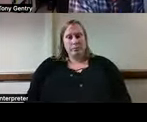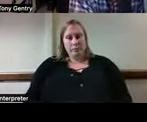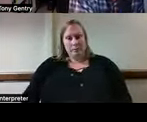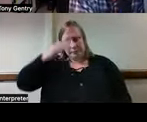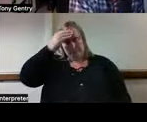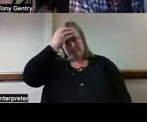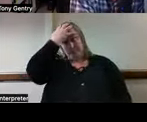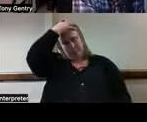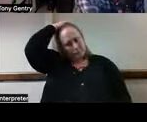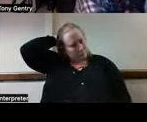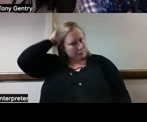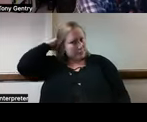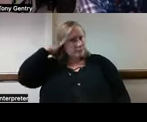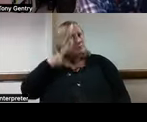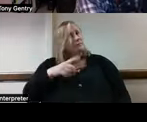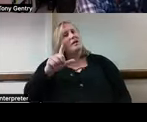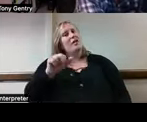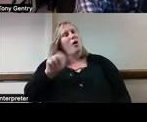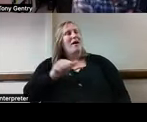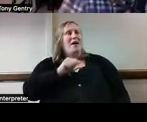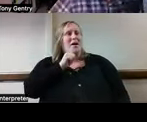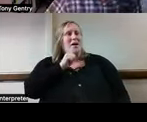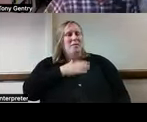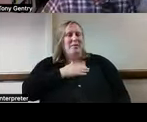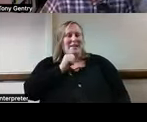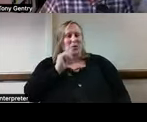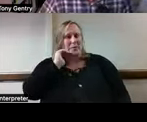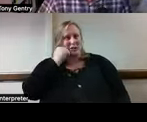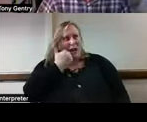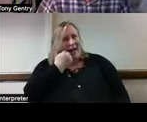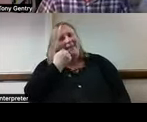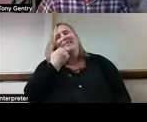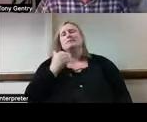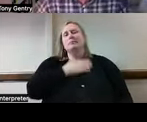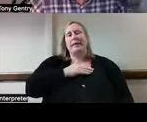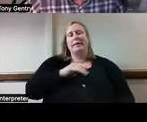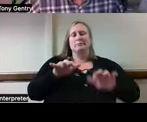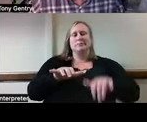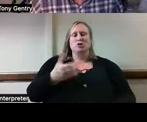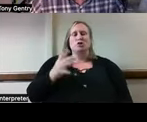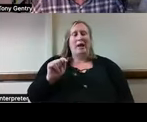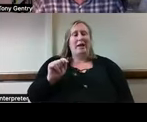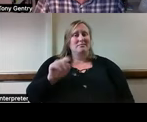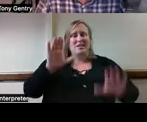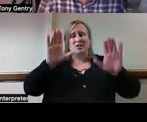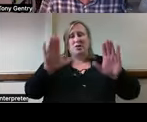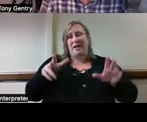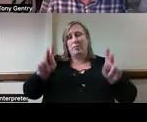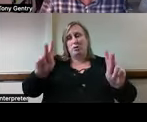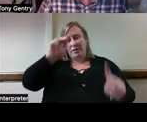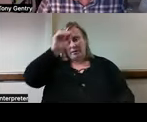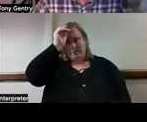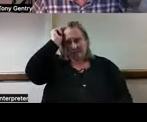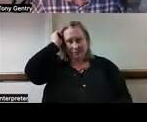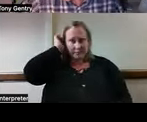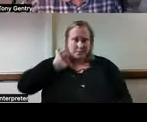And this is Laura. Please don't be shy with using the chat box. This is a great ethical dilemma